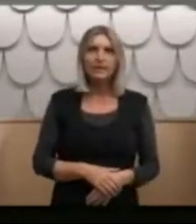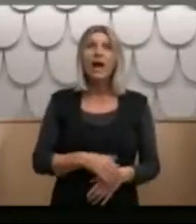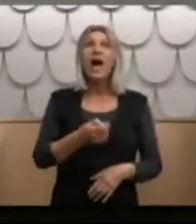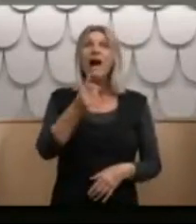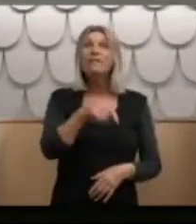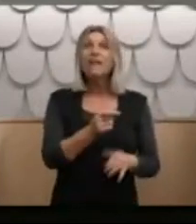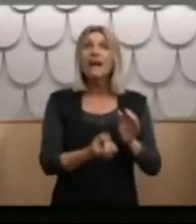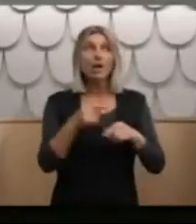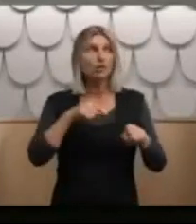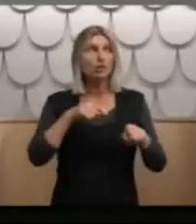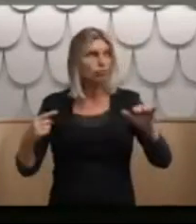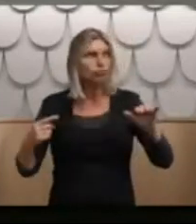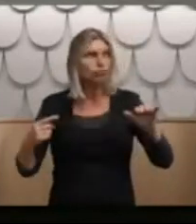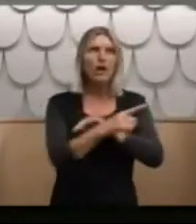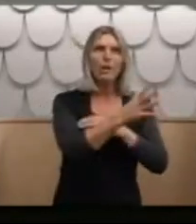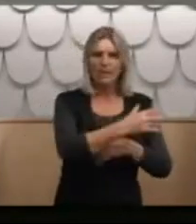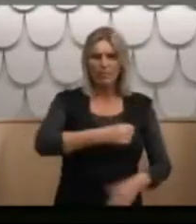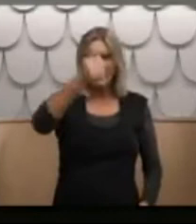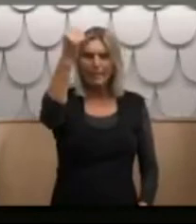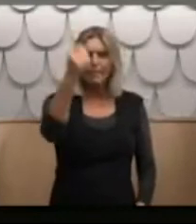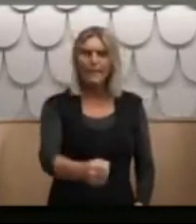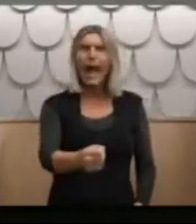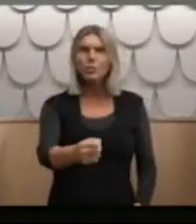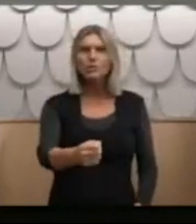and ended up being put in the pound for it.